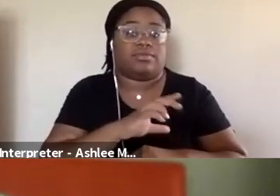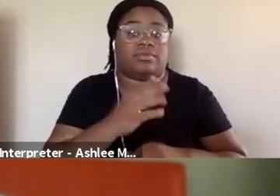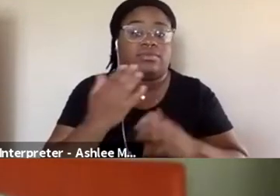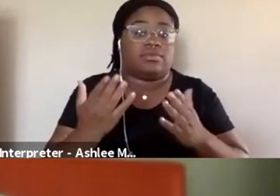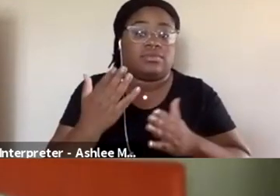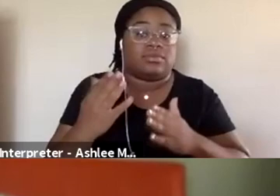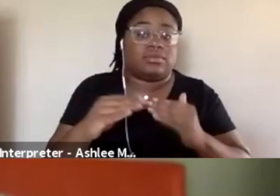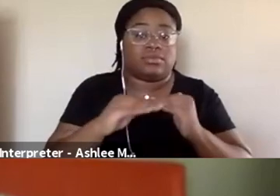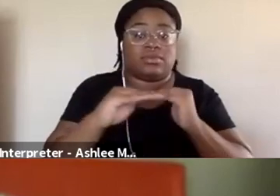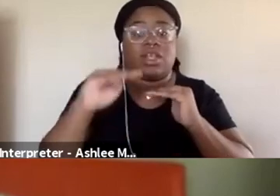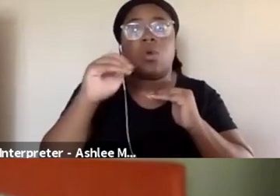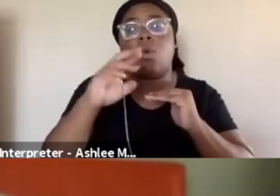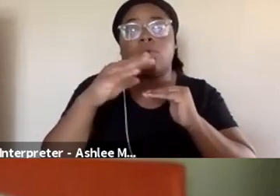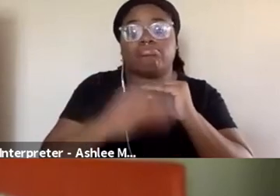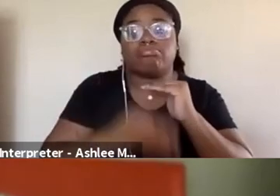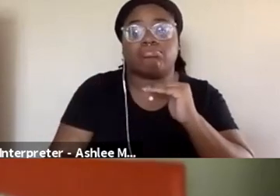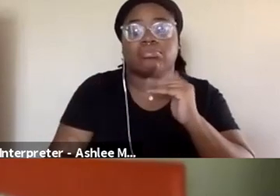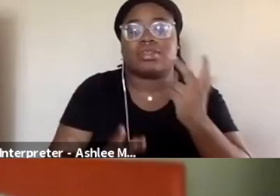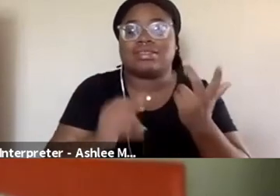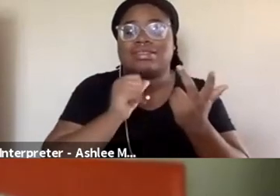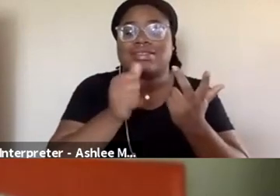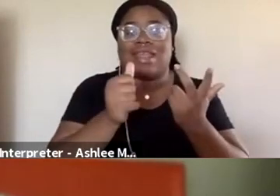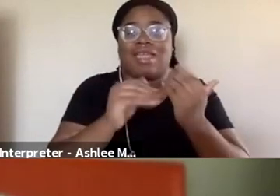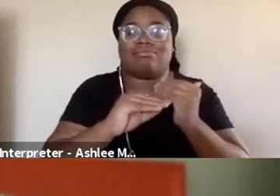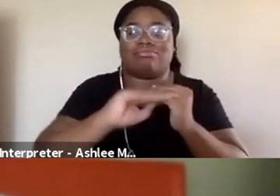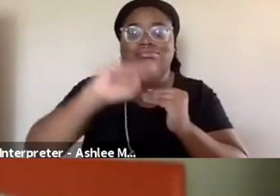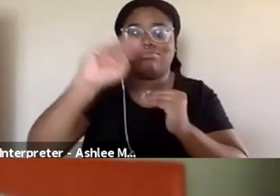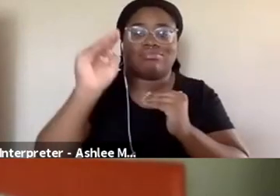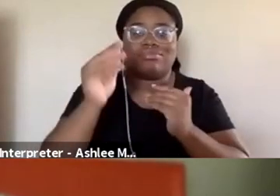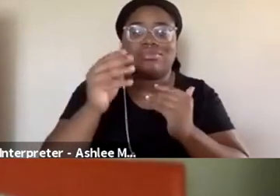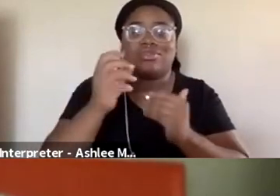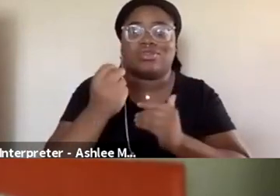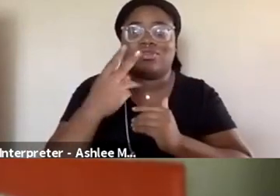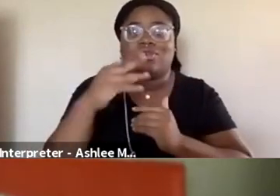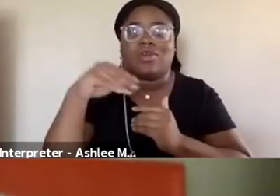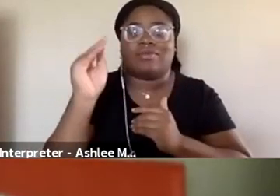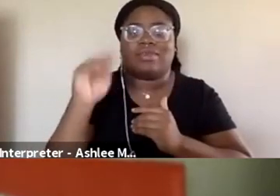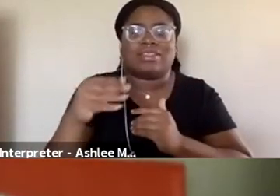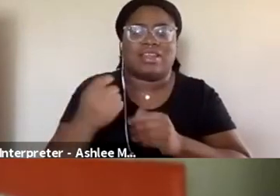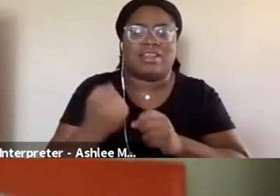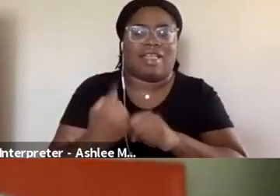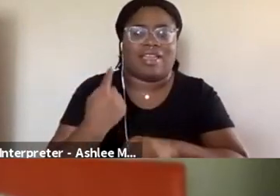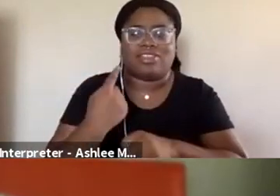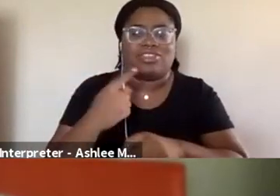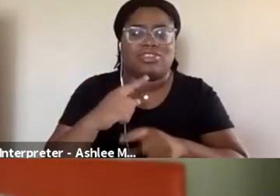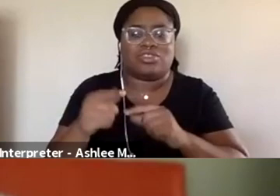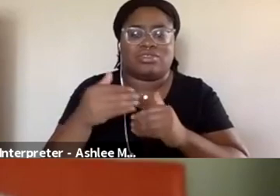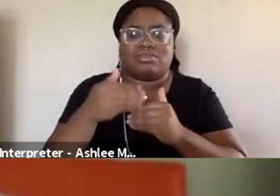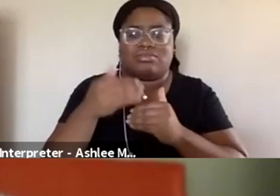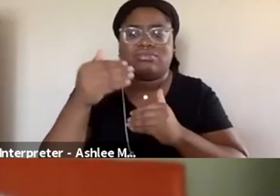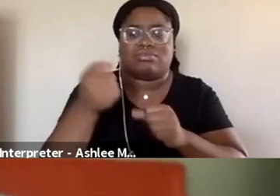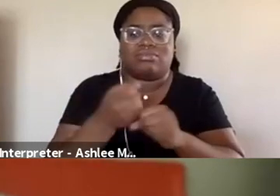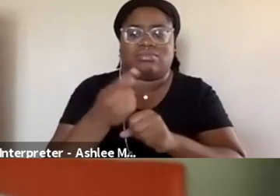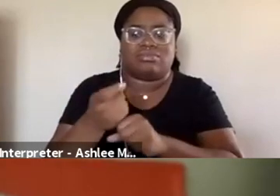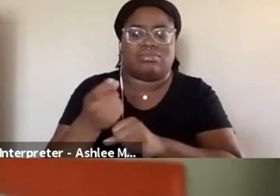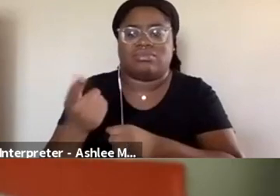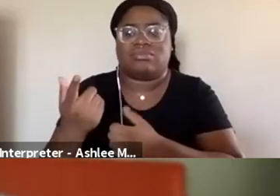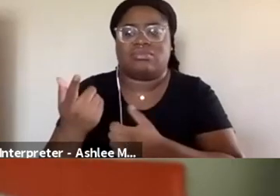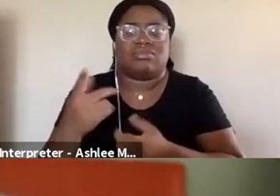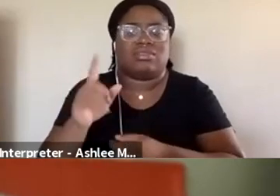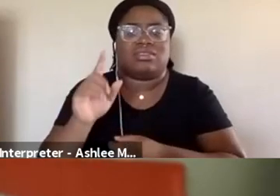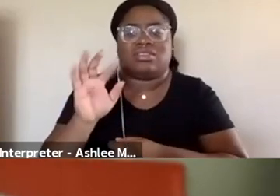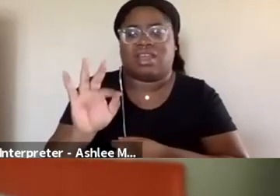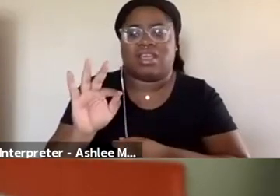steady or drops. It's never gone beyond like 12% or something last year, and every other year was like nine, two, three.